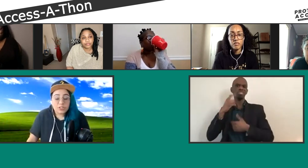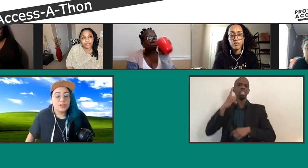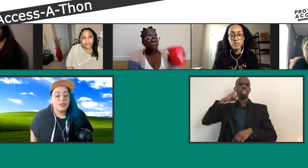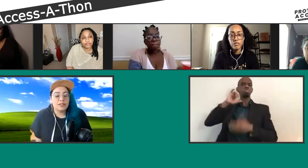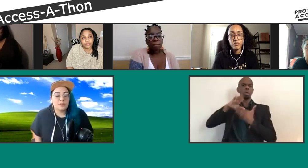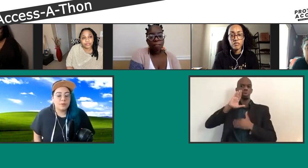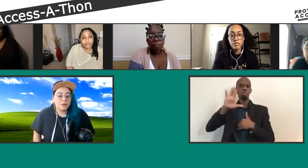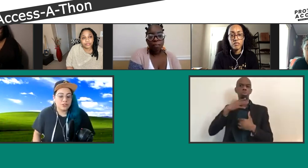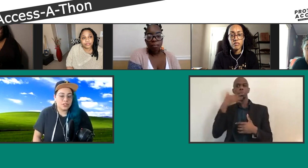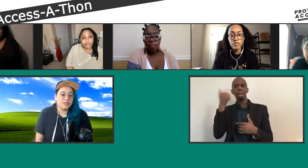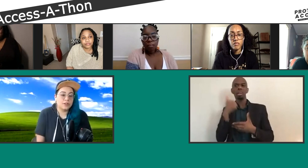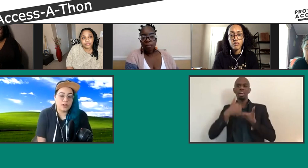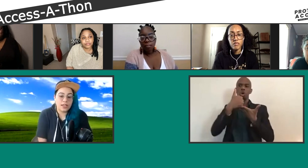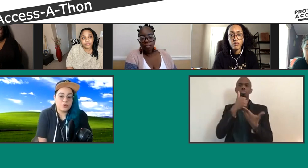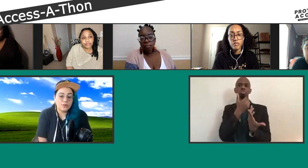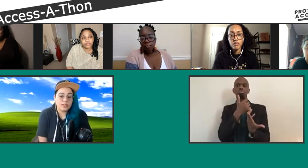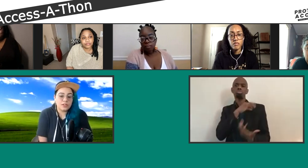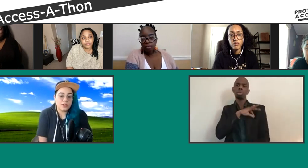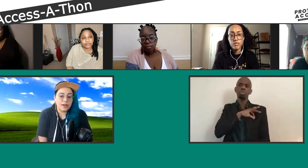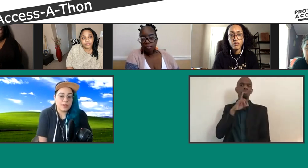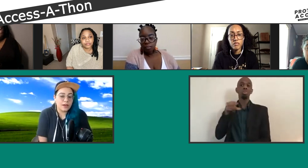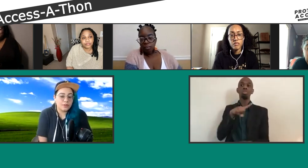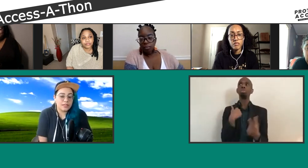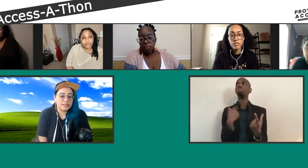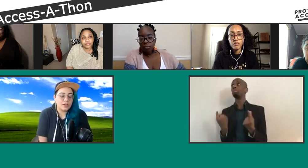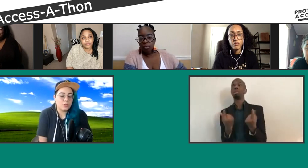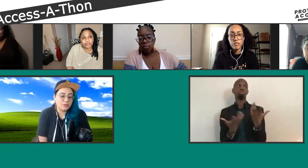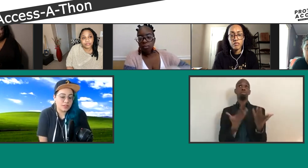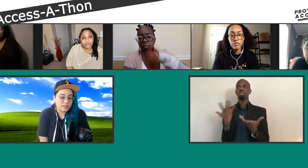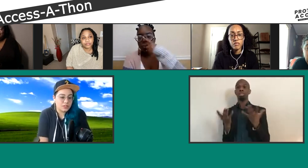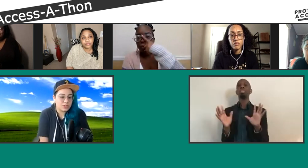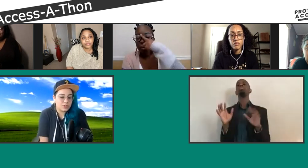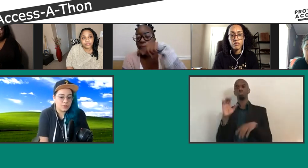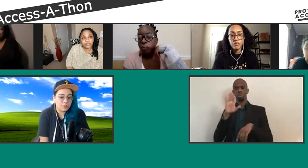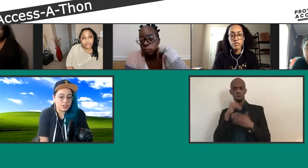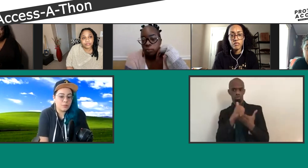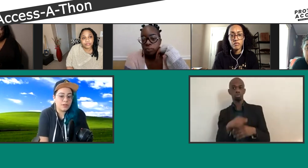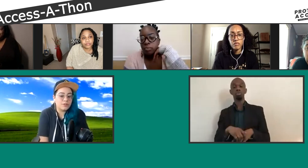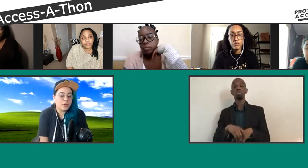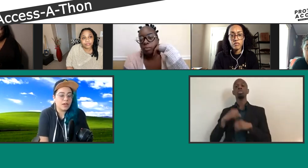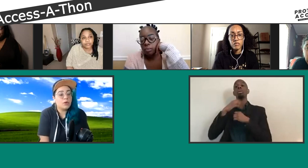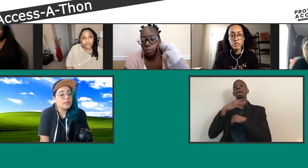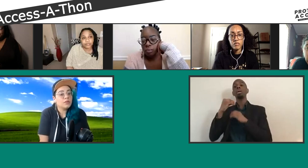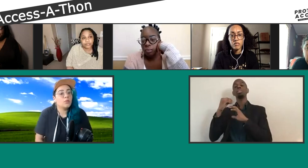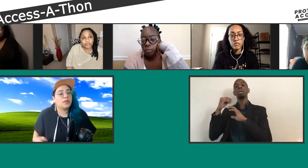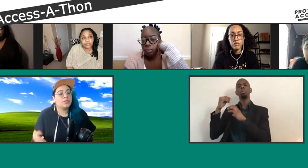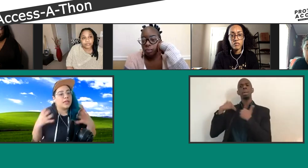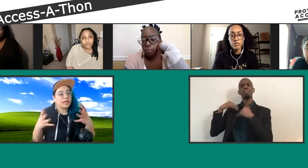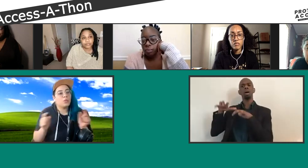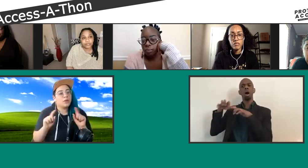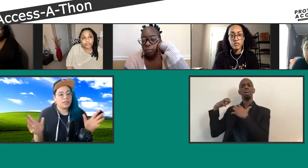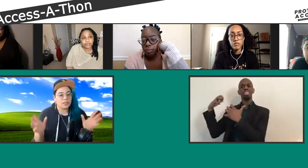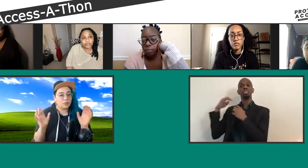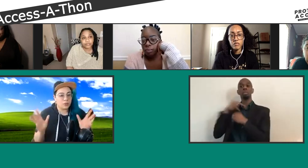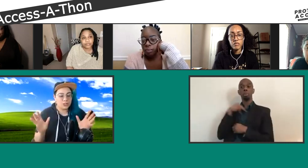We do have an audience member question. So I know we talked about how there isn't a quick fix to issues of oppression. But if you had one thing,